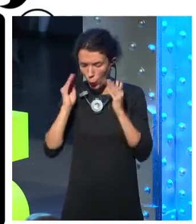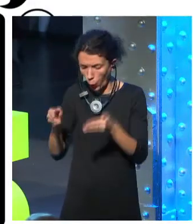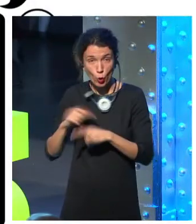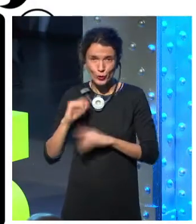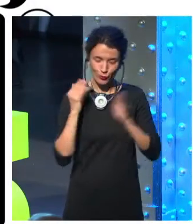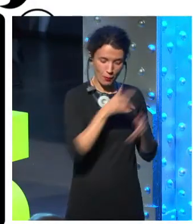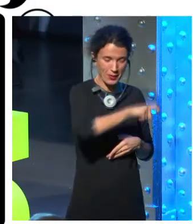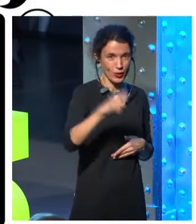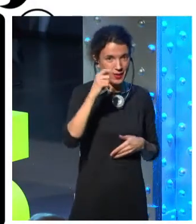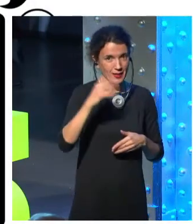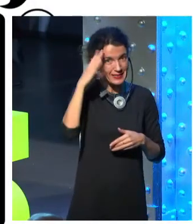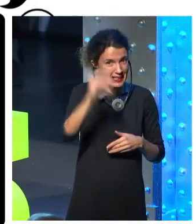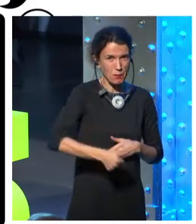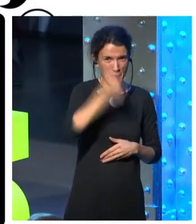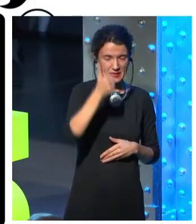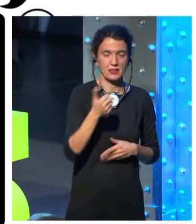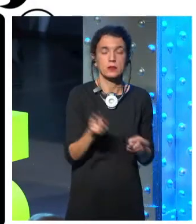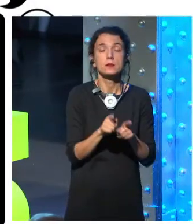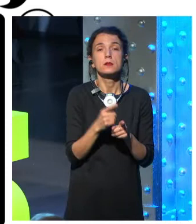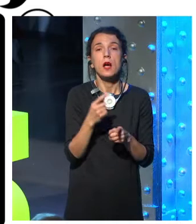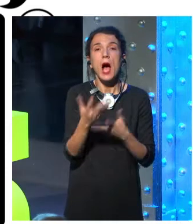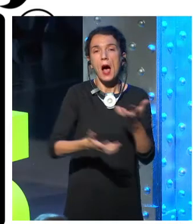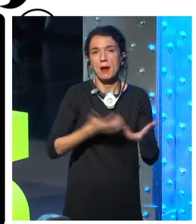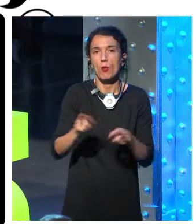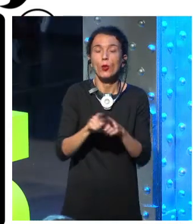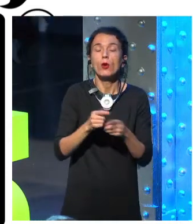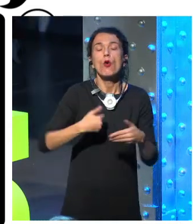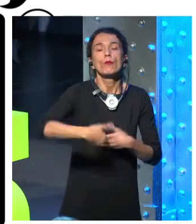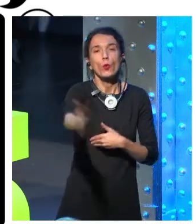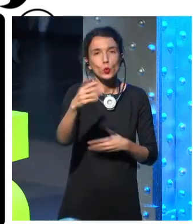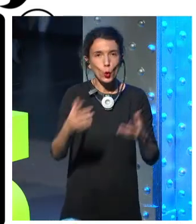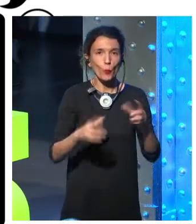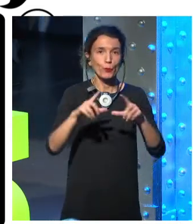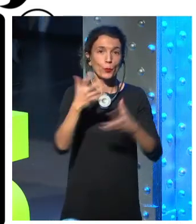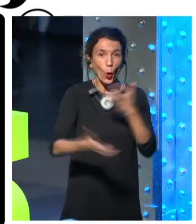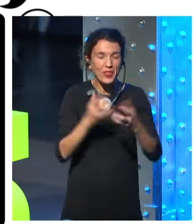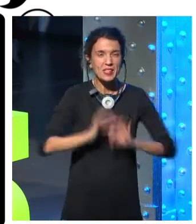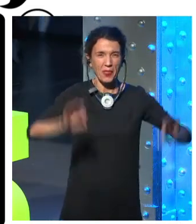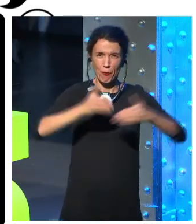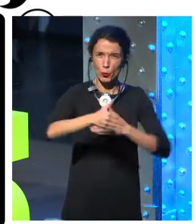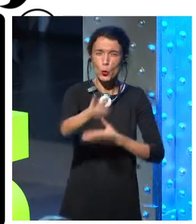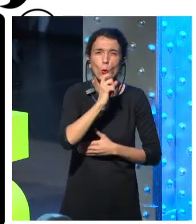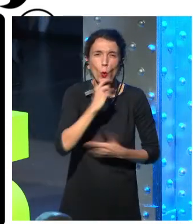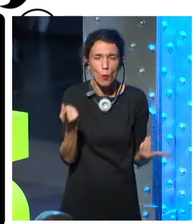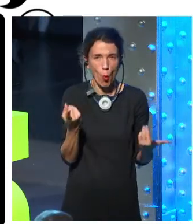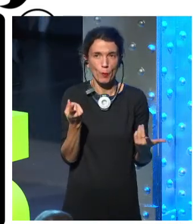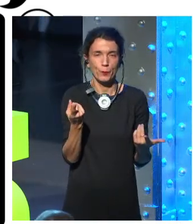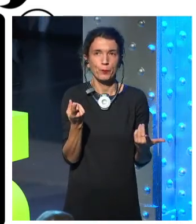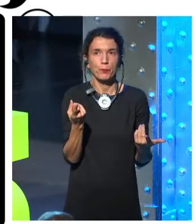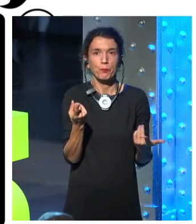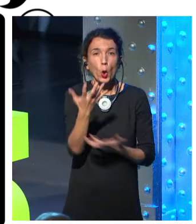different programming language. Everything has its own support plan. Everything is getting attacked by hackers.